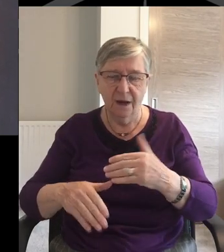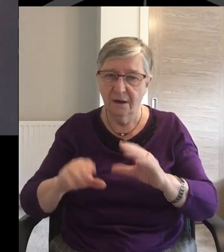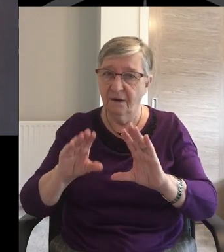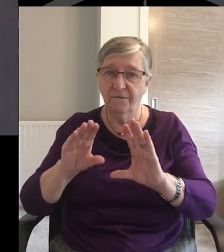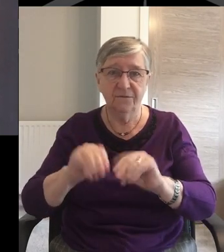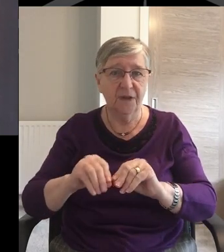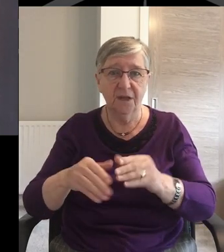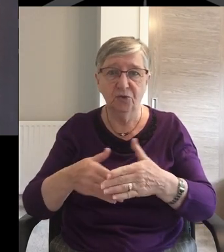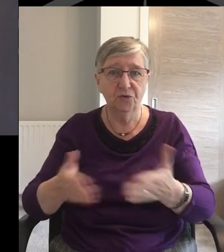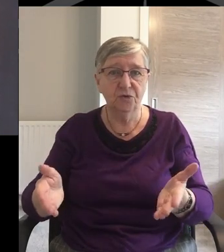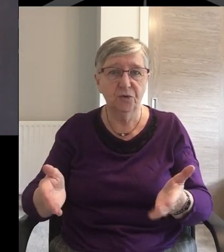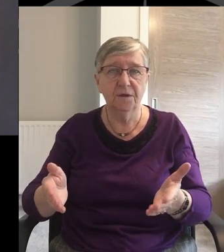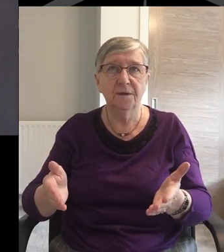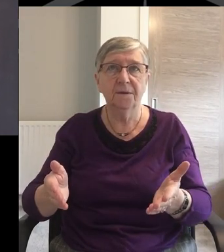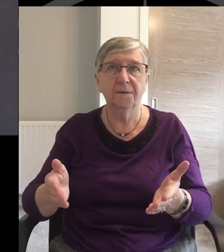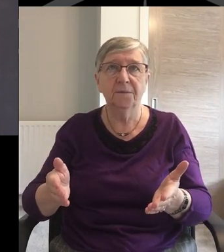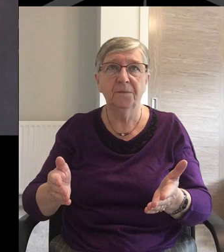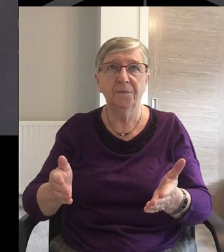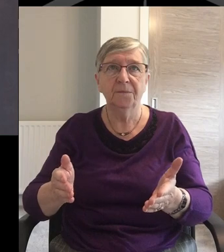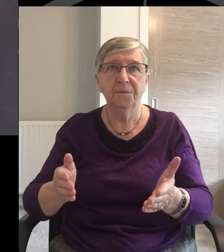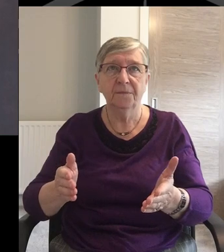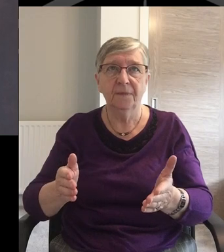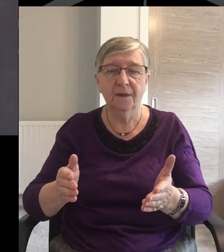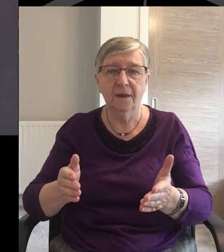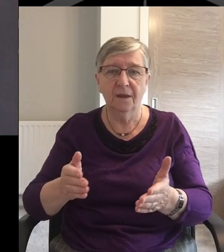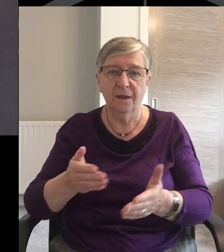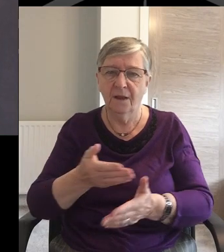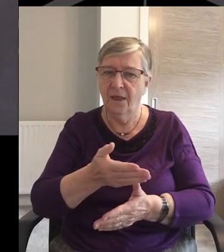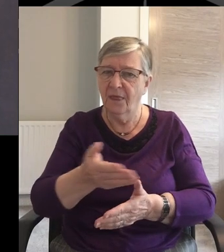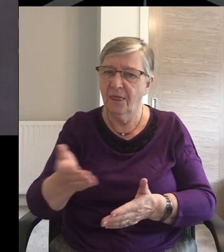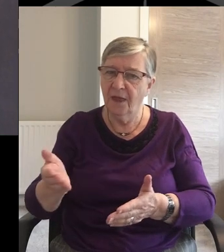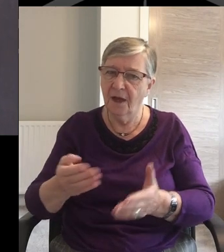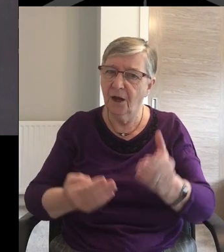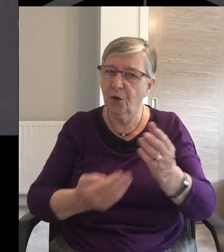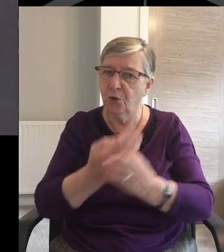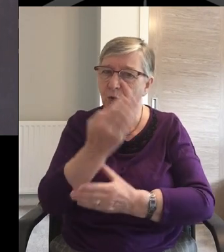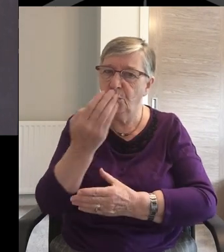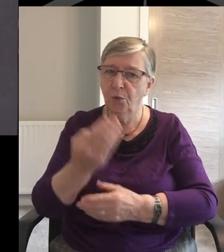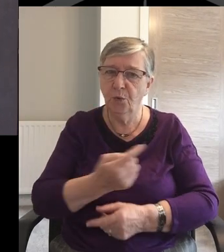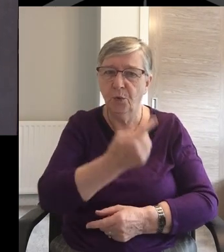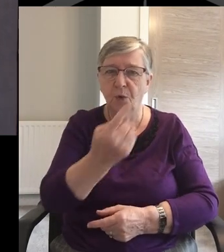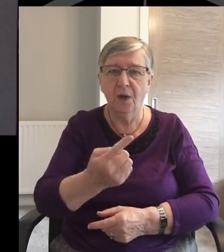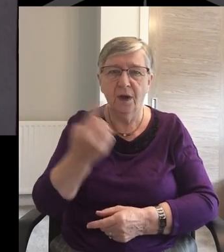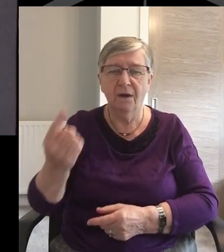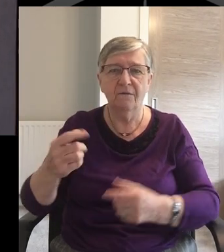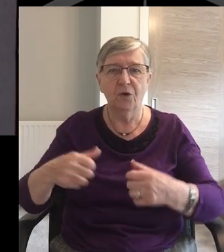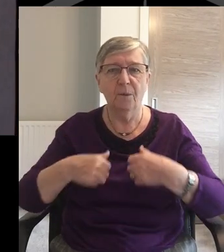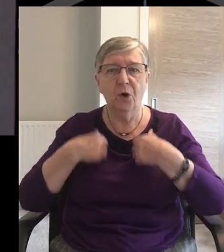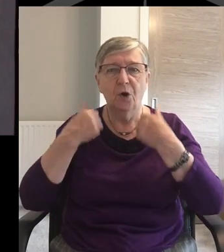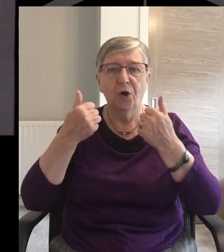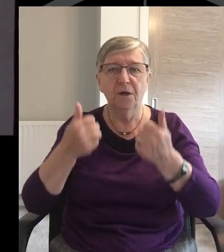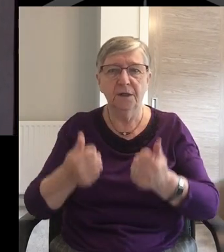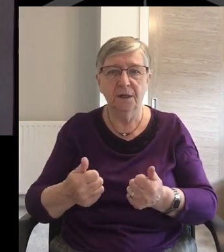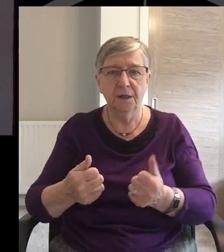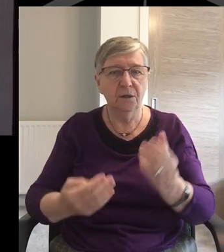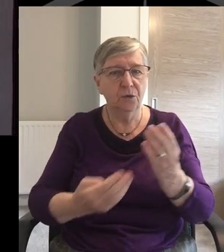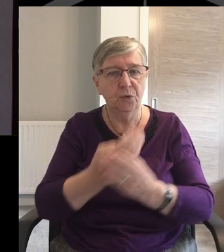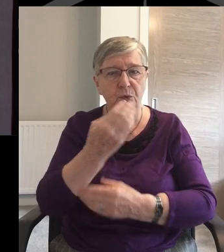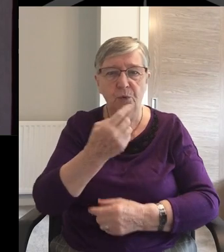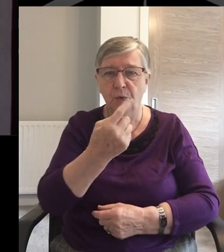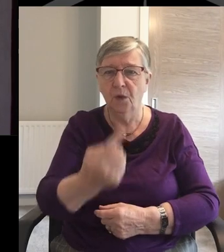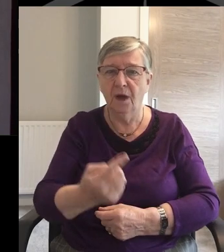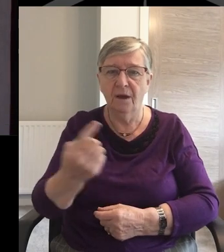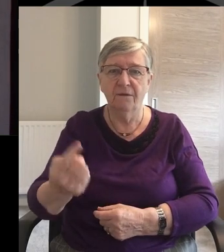come to an end They are new every morning,